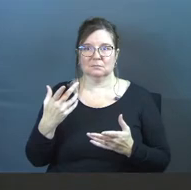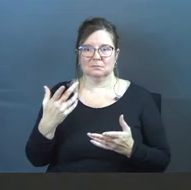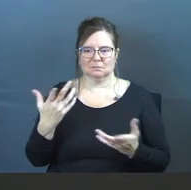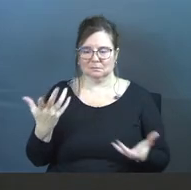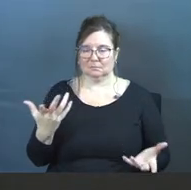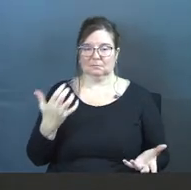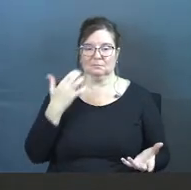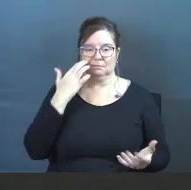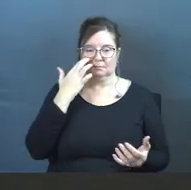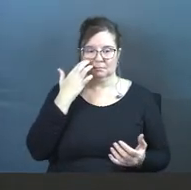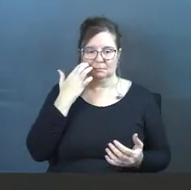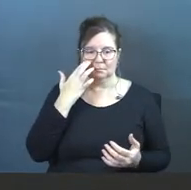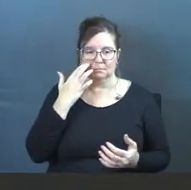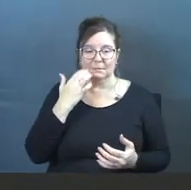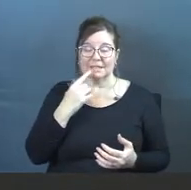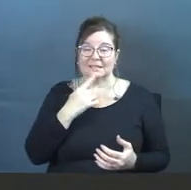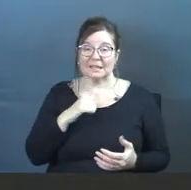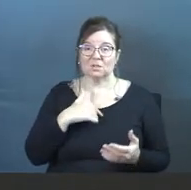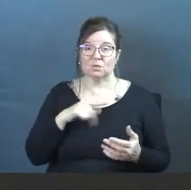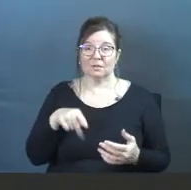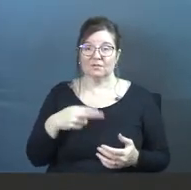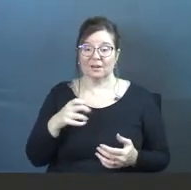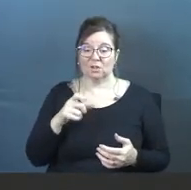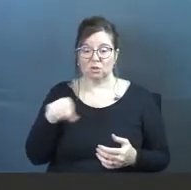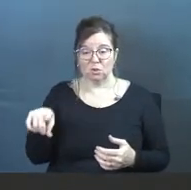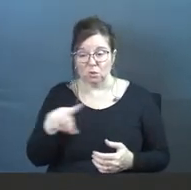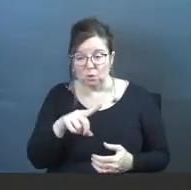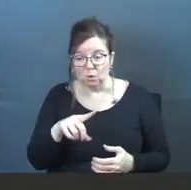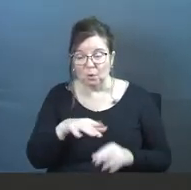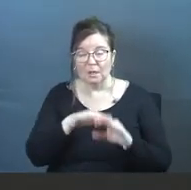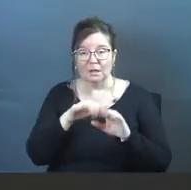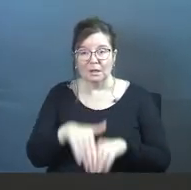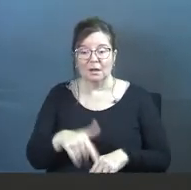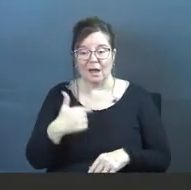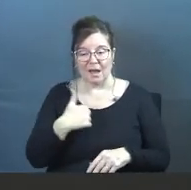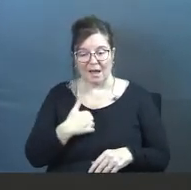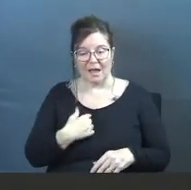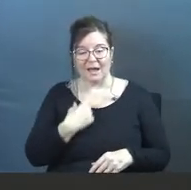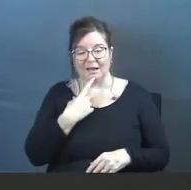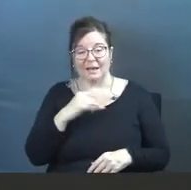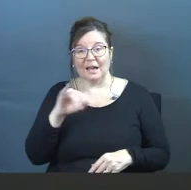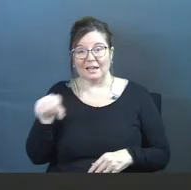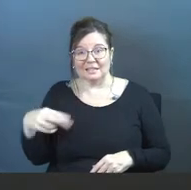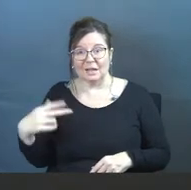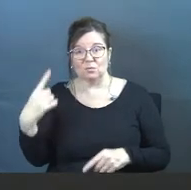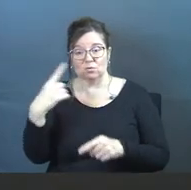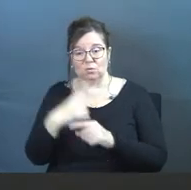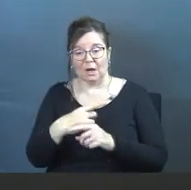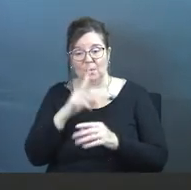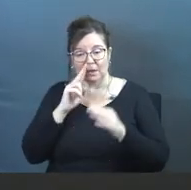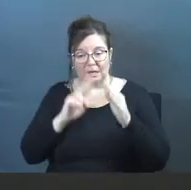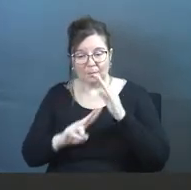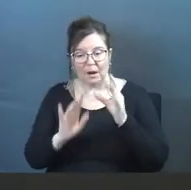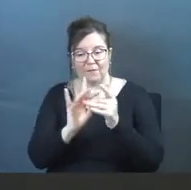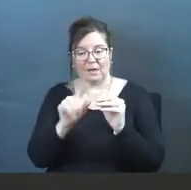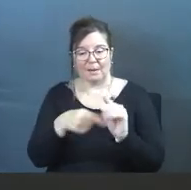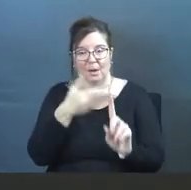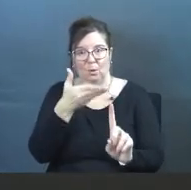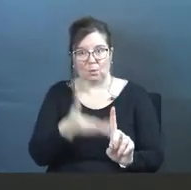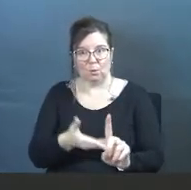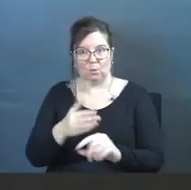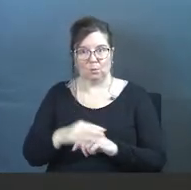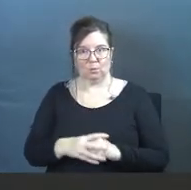Woo! Saying this to the Pharisees. He says, you hypocrites. Isaiah was right when he prophesied about you.